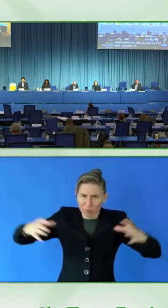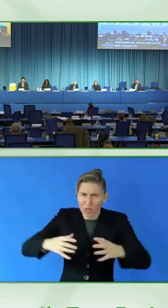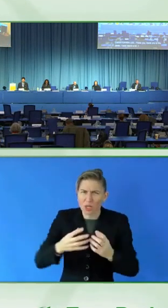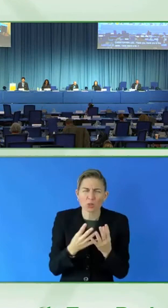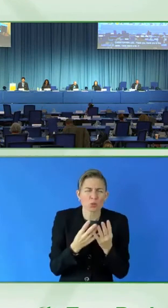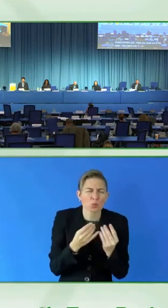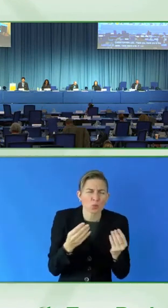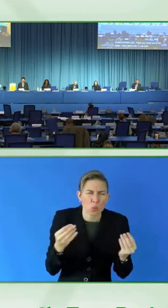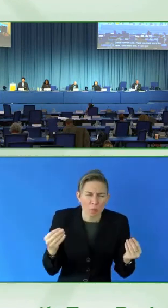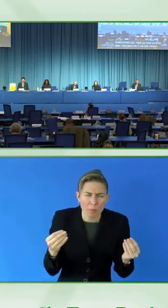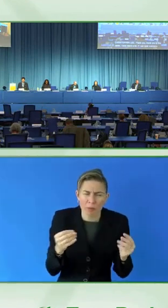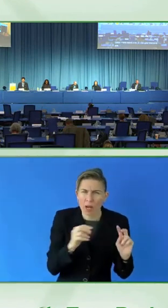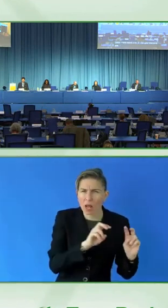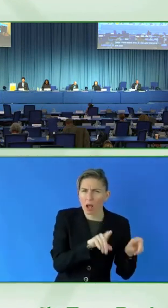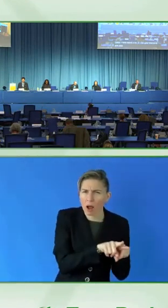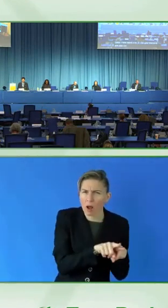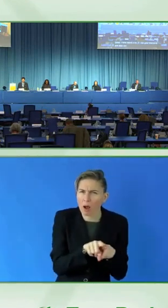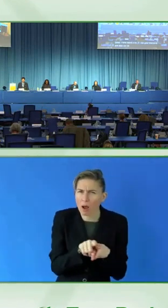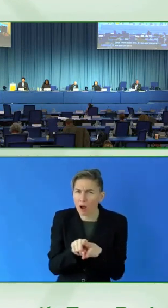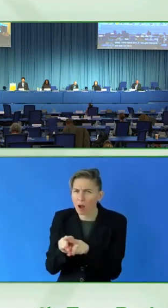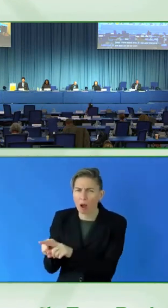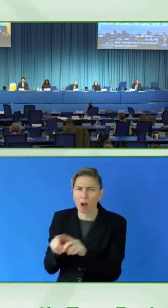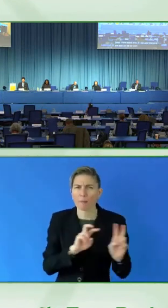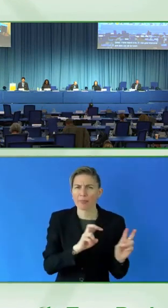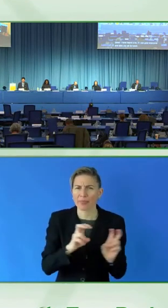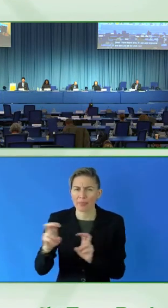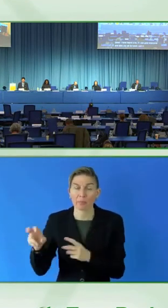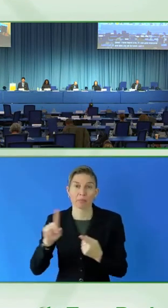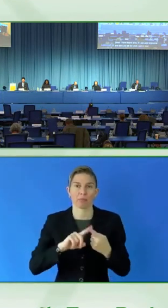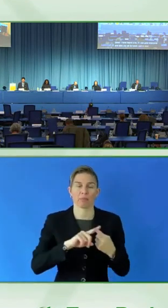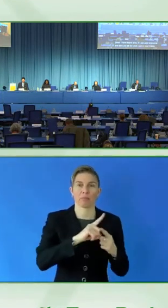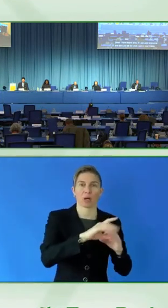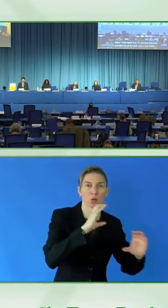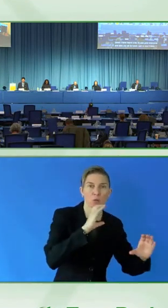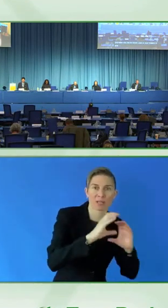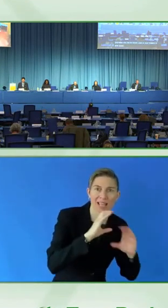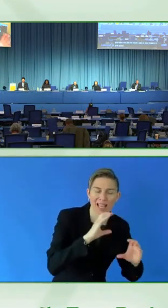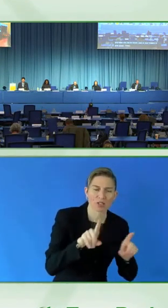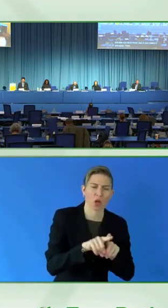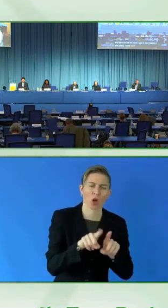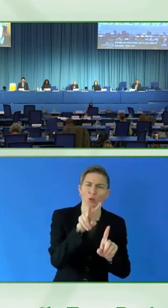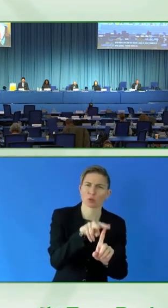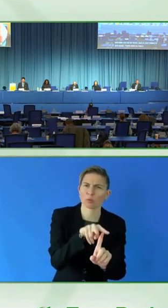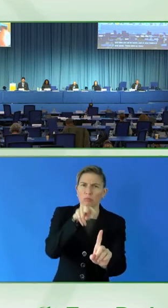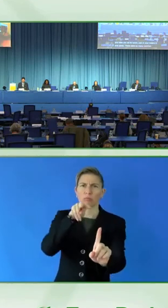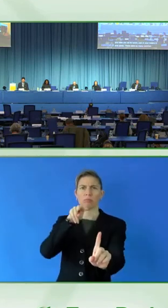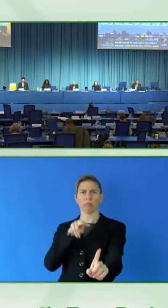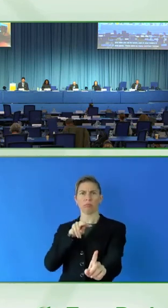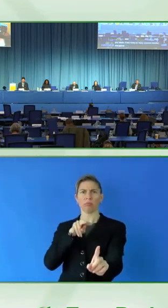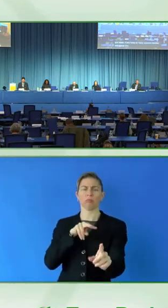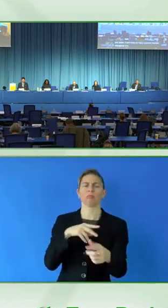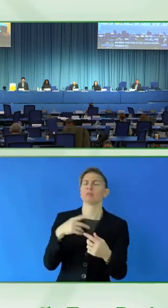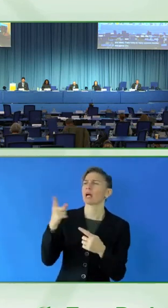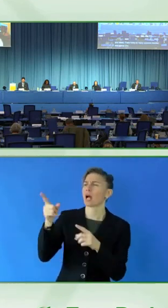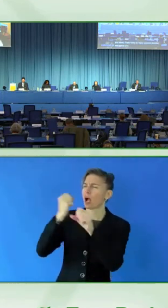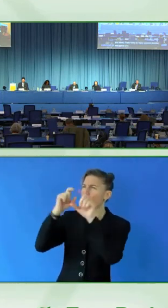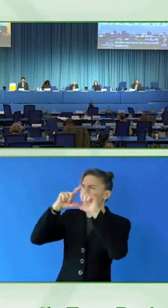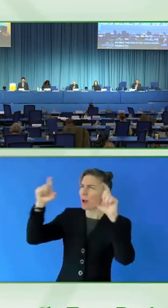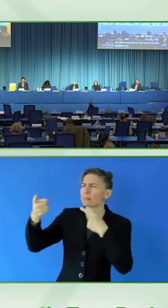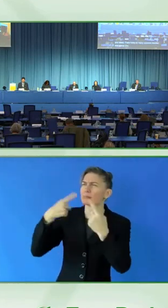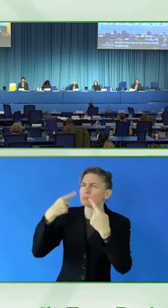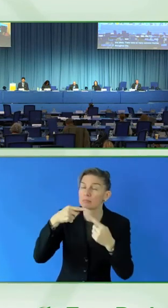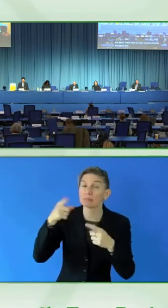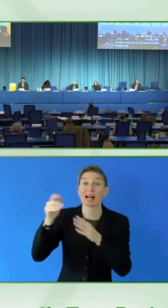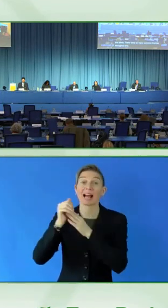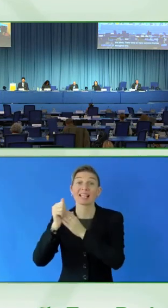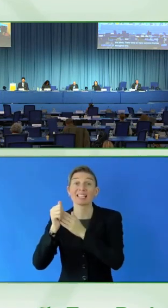throughout this. I mean, there was communication, know, stepping back, you know, talking to the company, dealing with the leadership aspect with